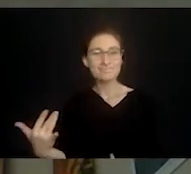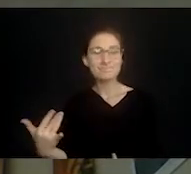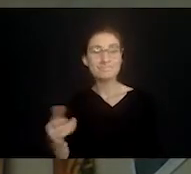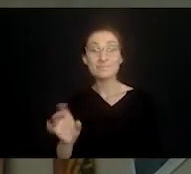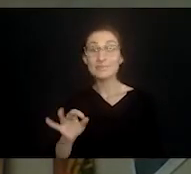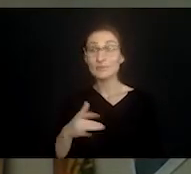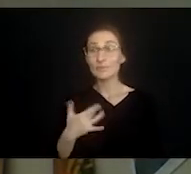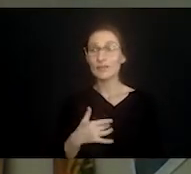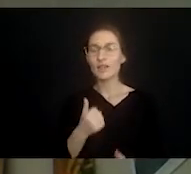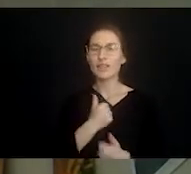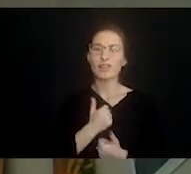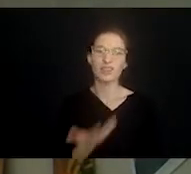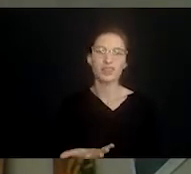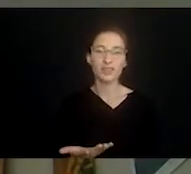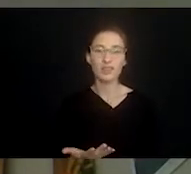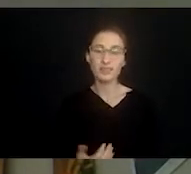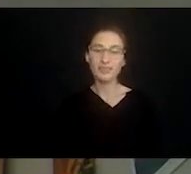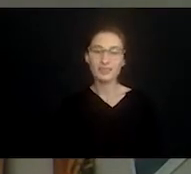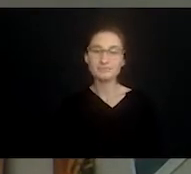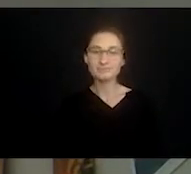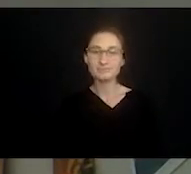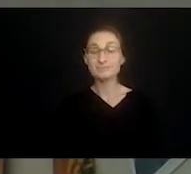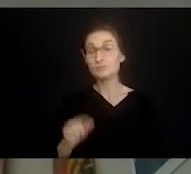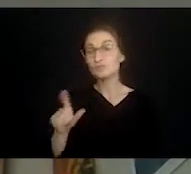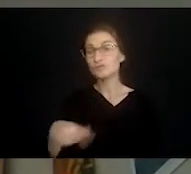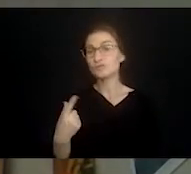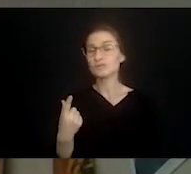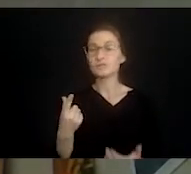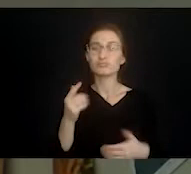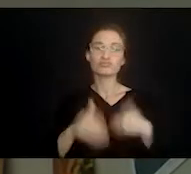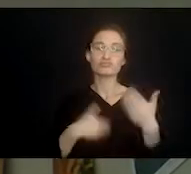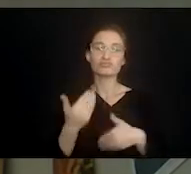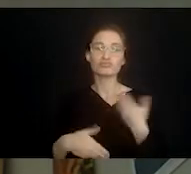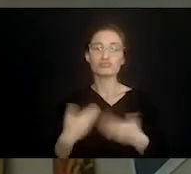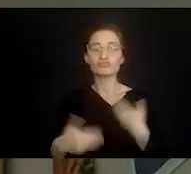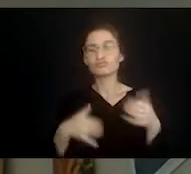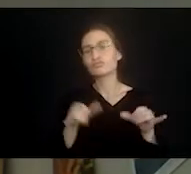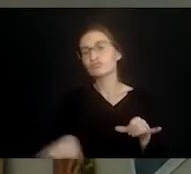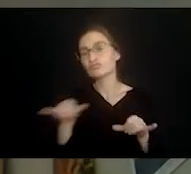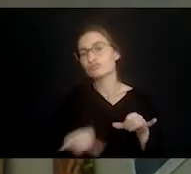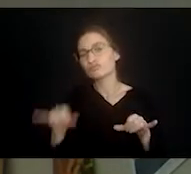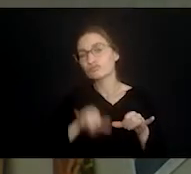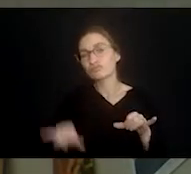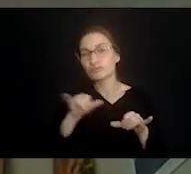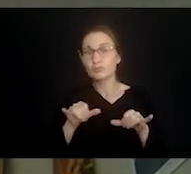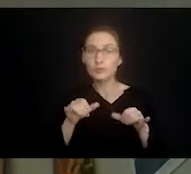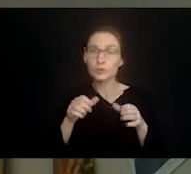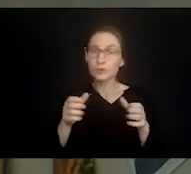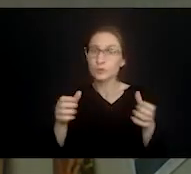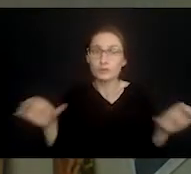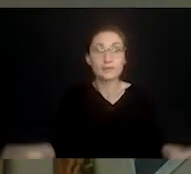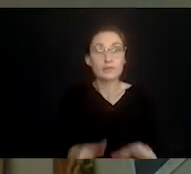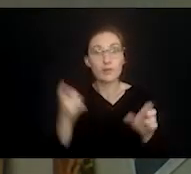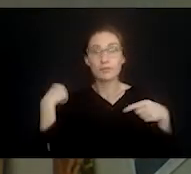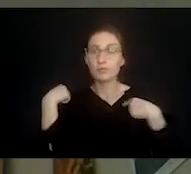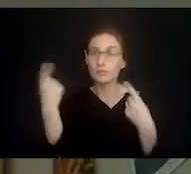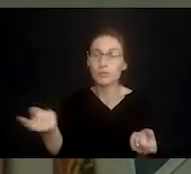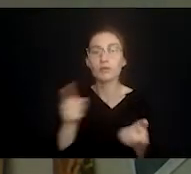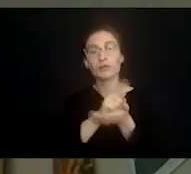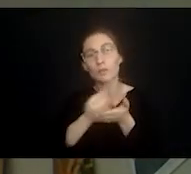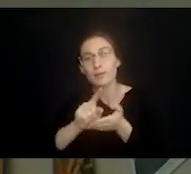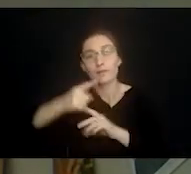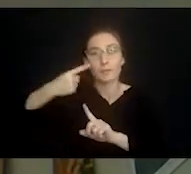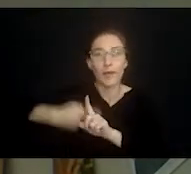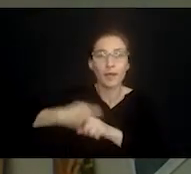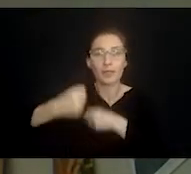if you experience burnout, let's say. Just going through the motions. I've done this for so many weeks and months that I just